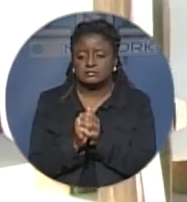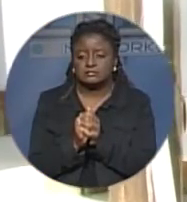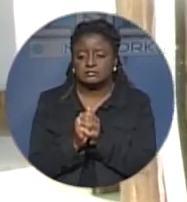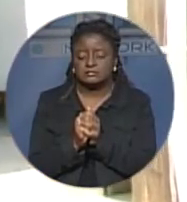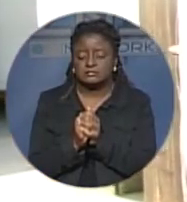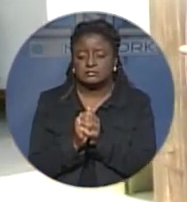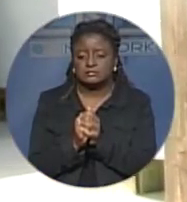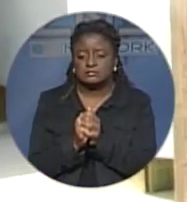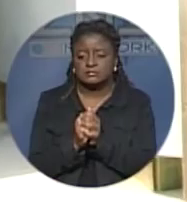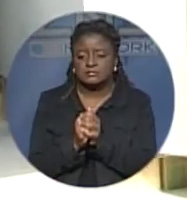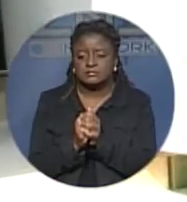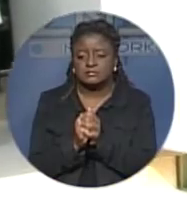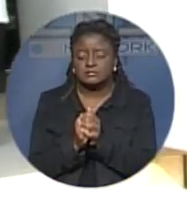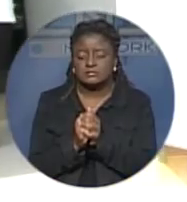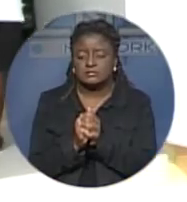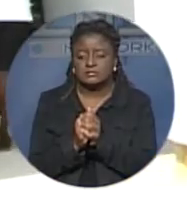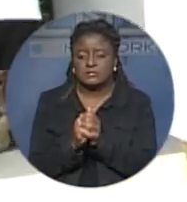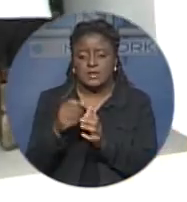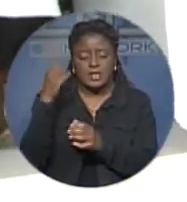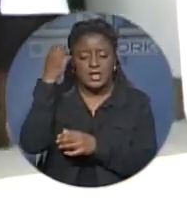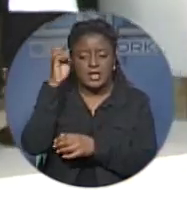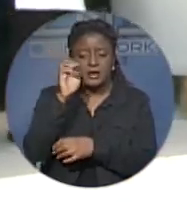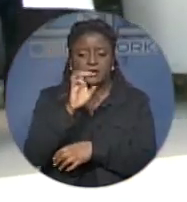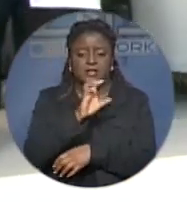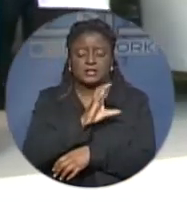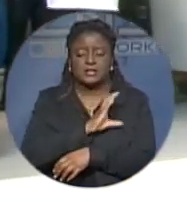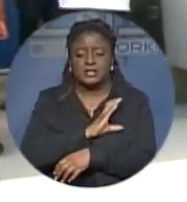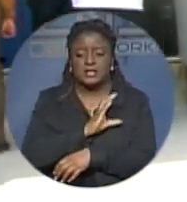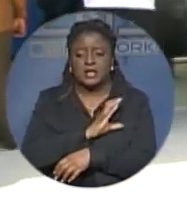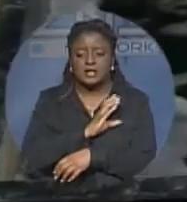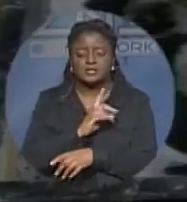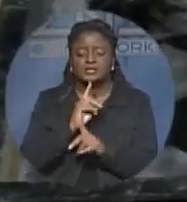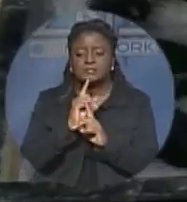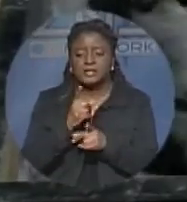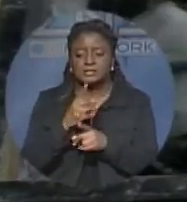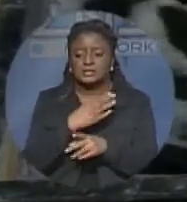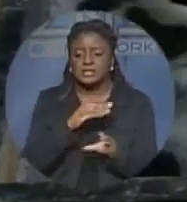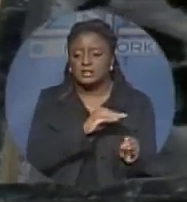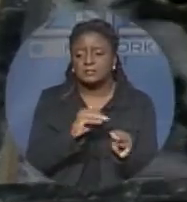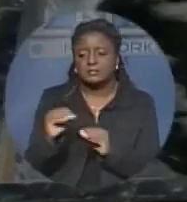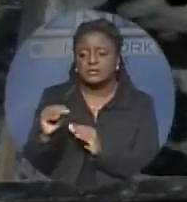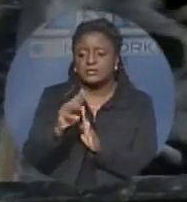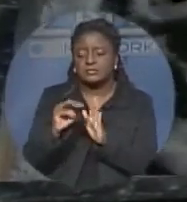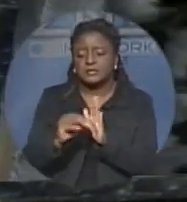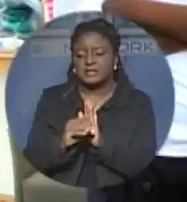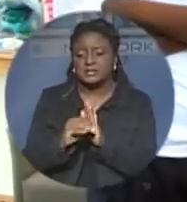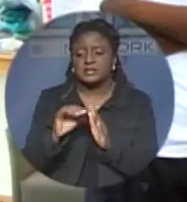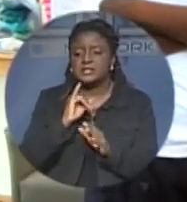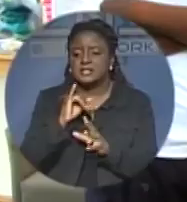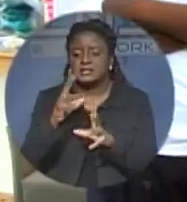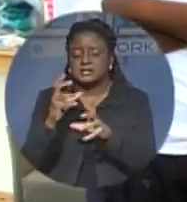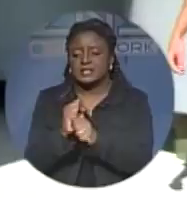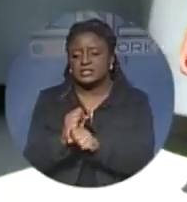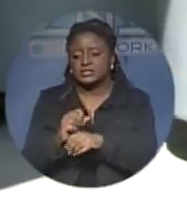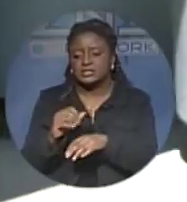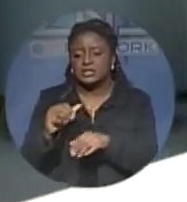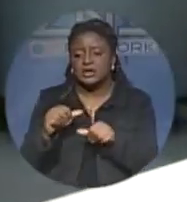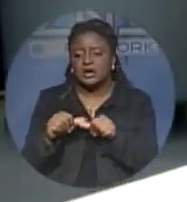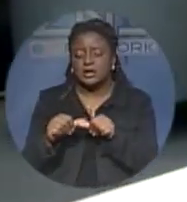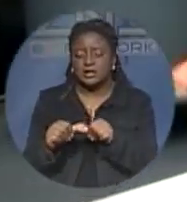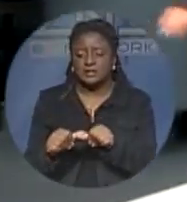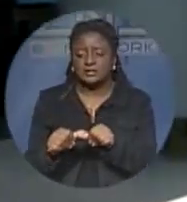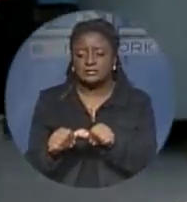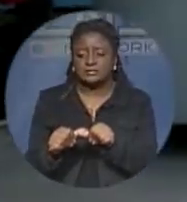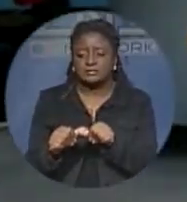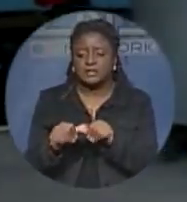and St. Augustine's College graduate, Aaron Cash. The message and the movement is catching on. Just what the Island School at Cape Eleuther